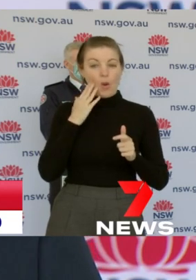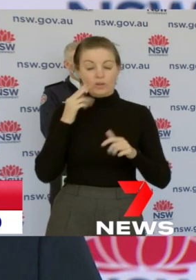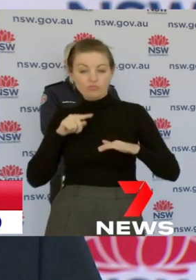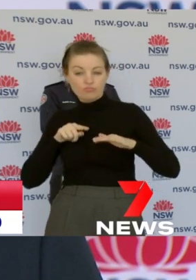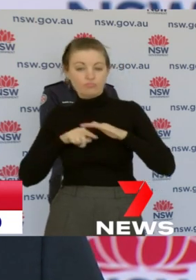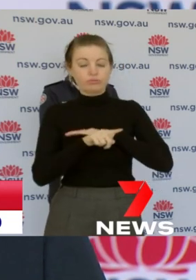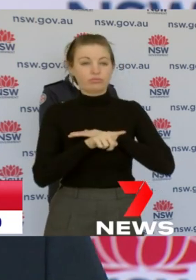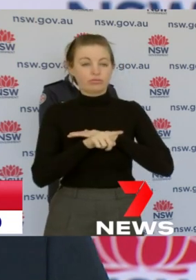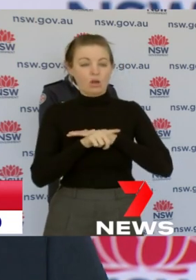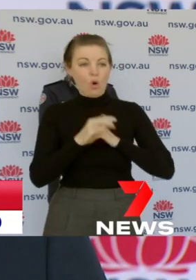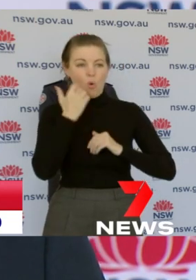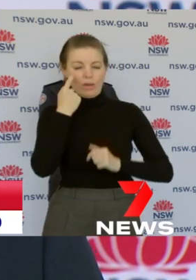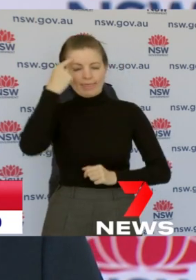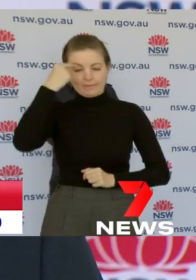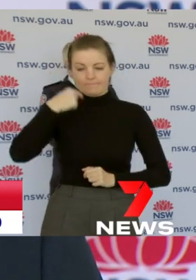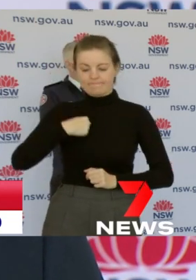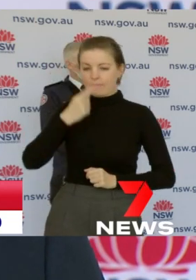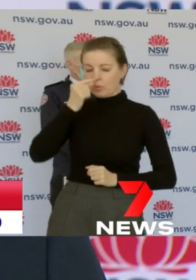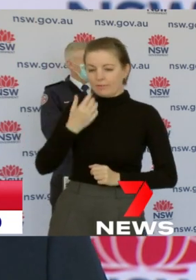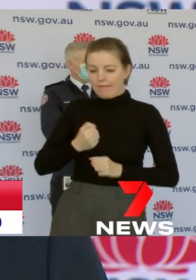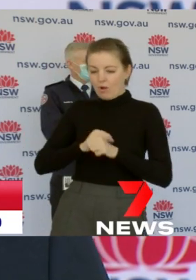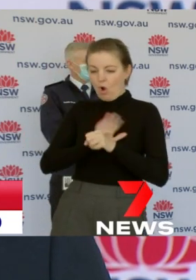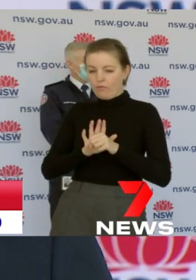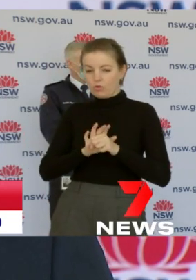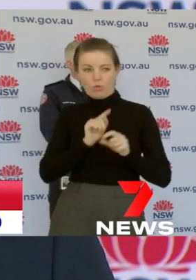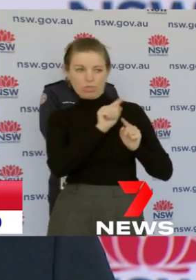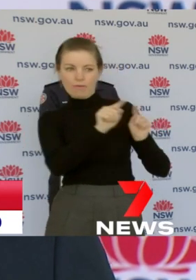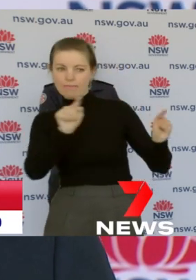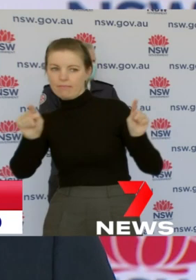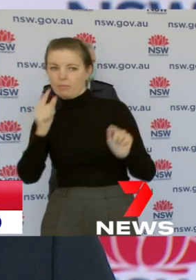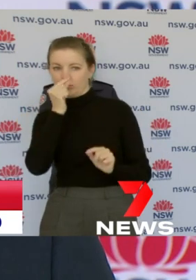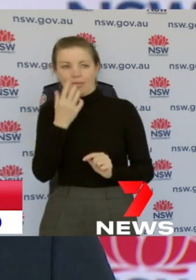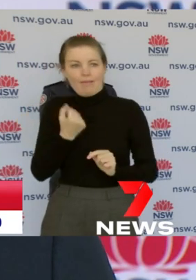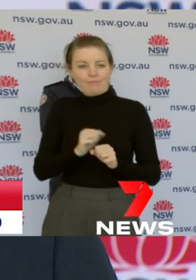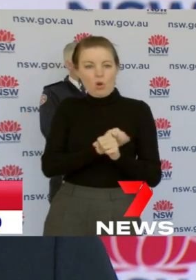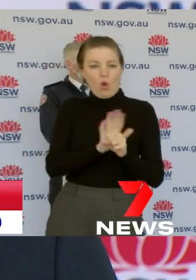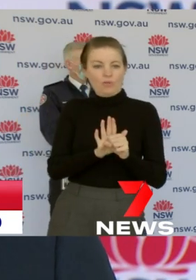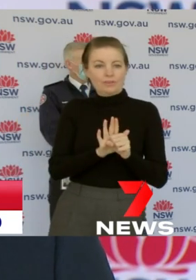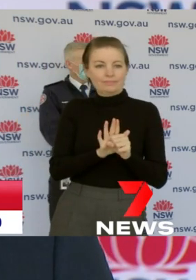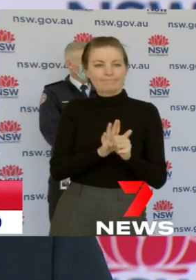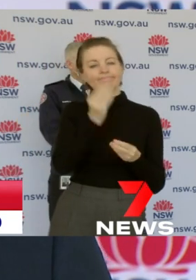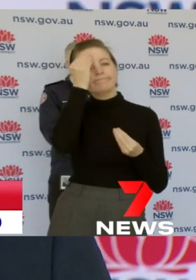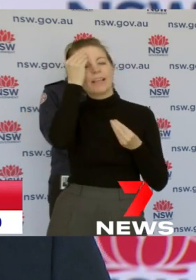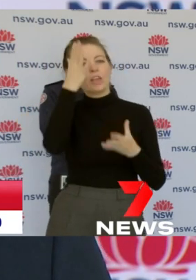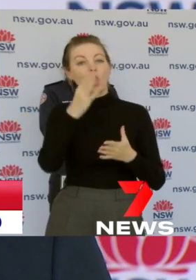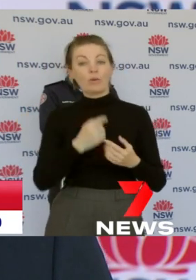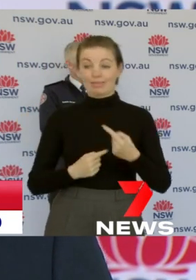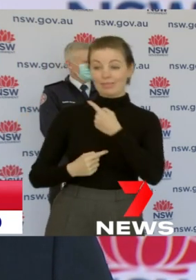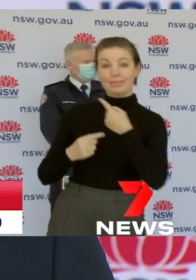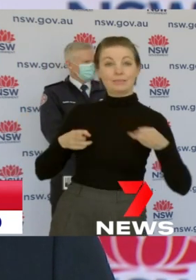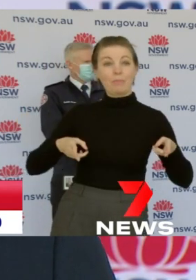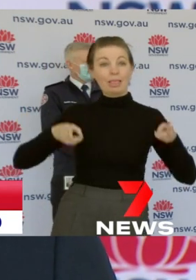way to be at the present time. This building had a cleaner enter the building on the 24th,